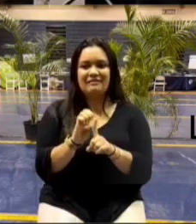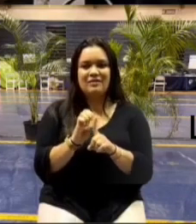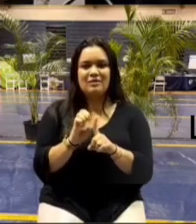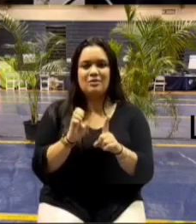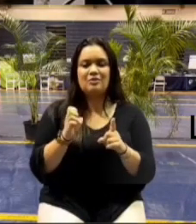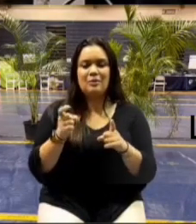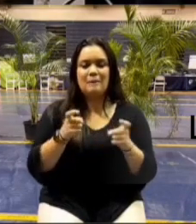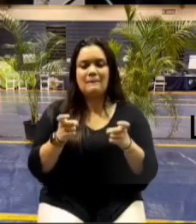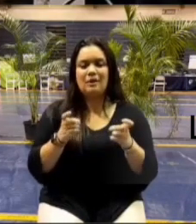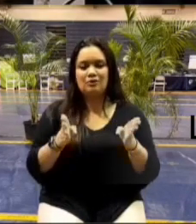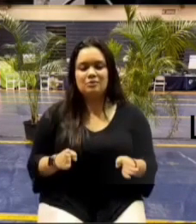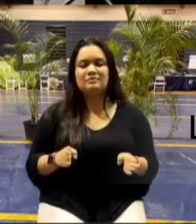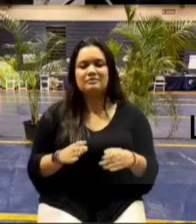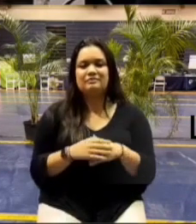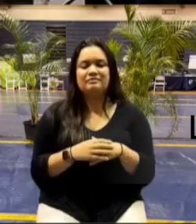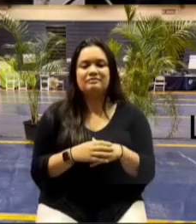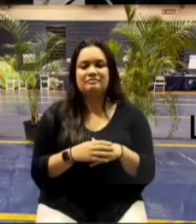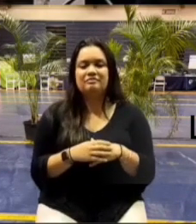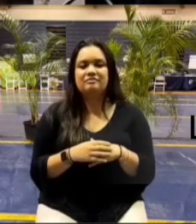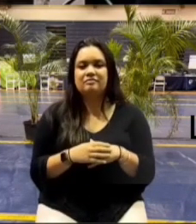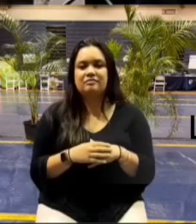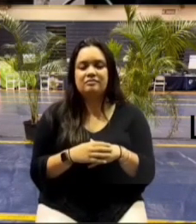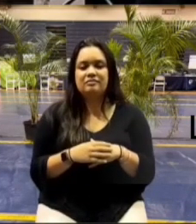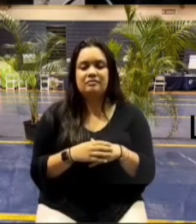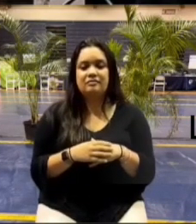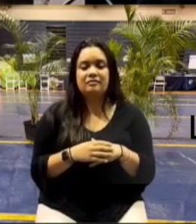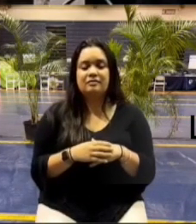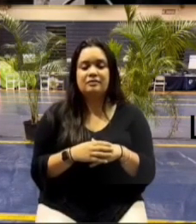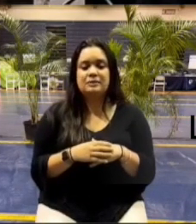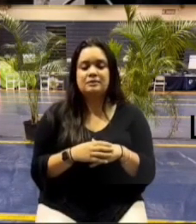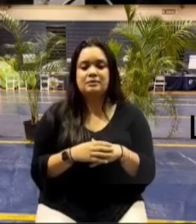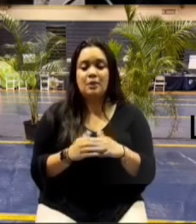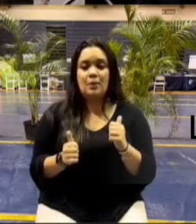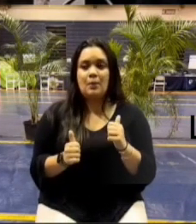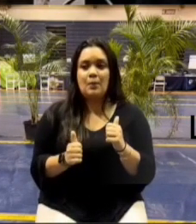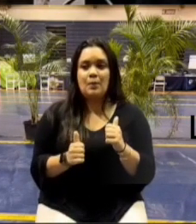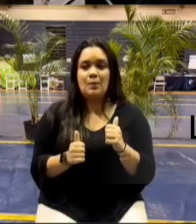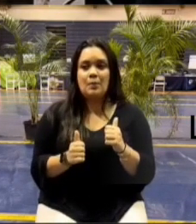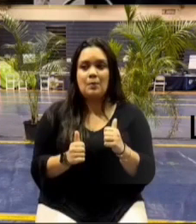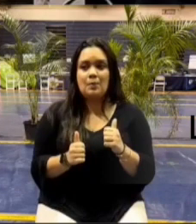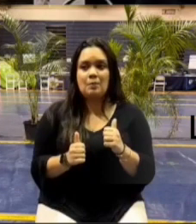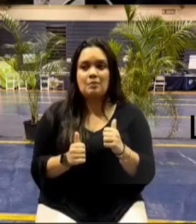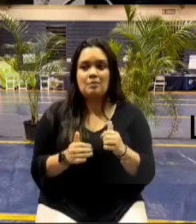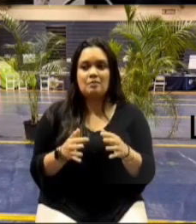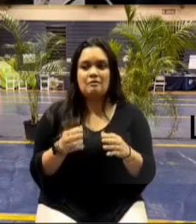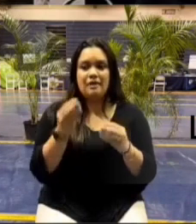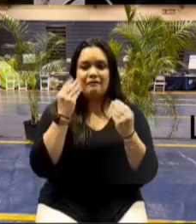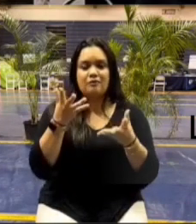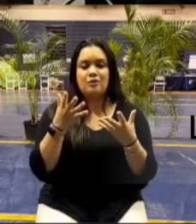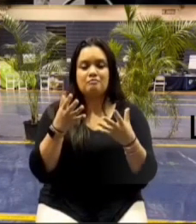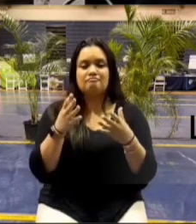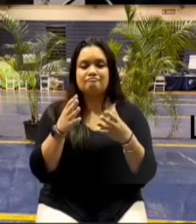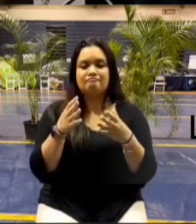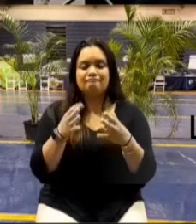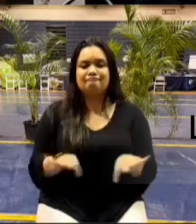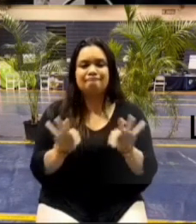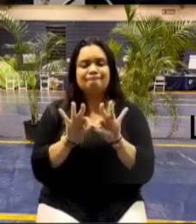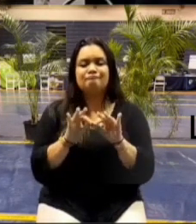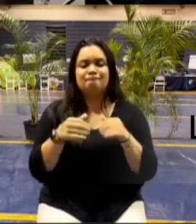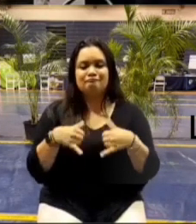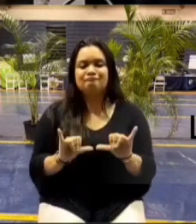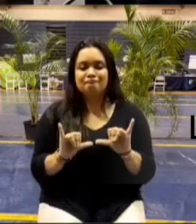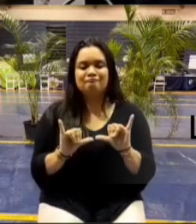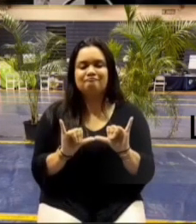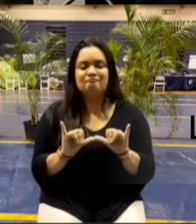infrastructure repairs uh in order to most quickly uh restore wastewater service they're going to have to do it